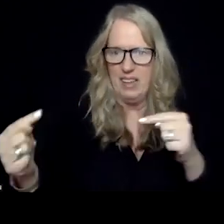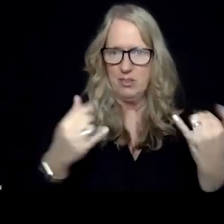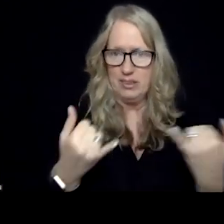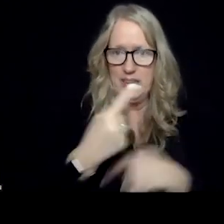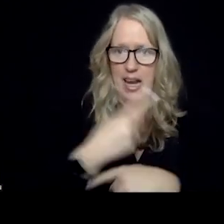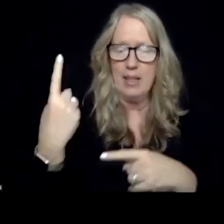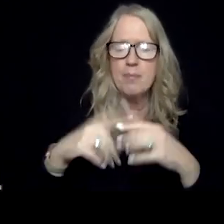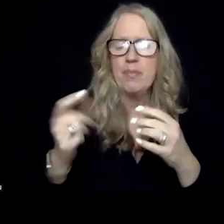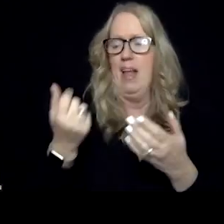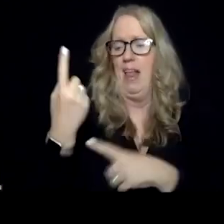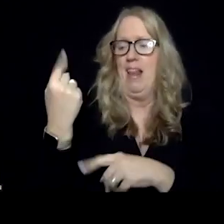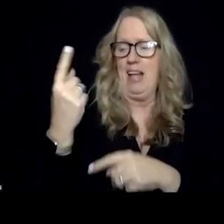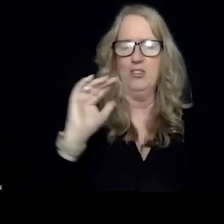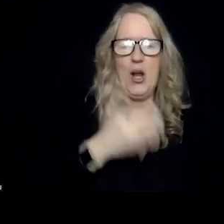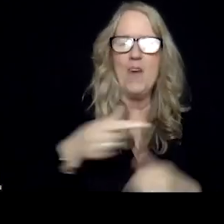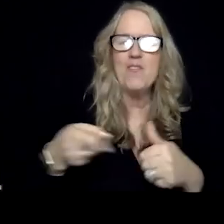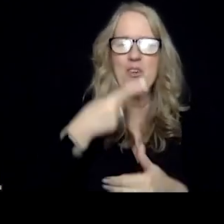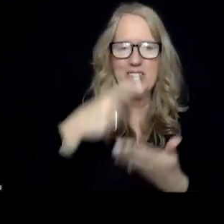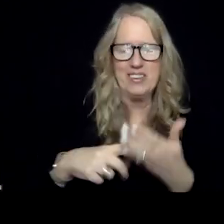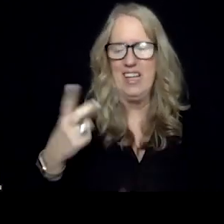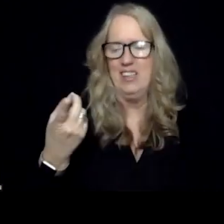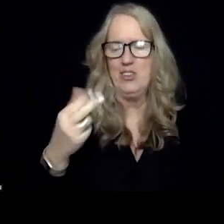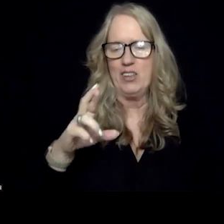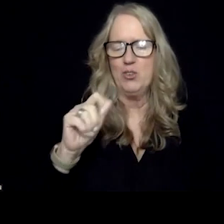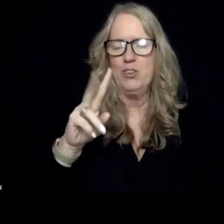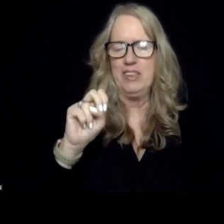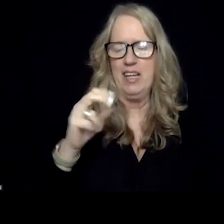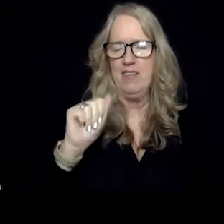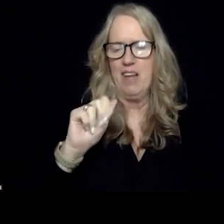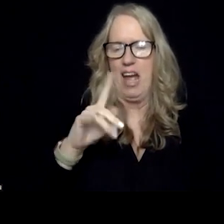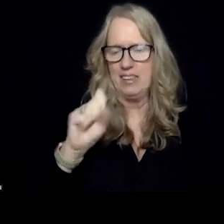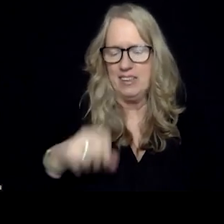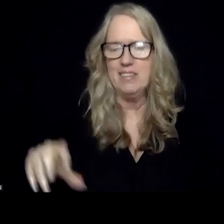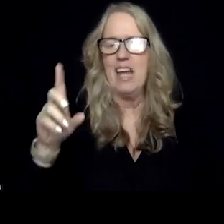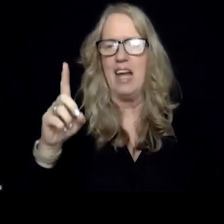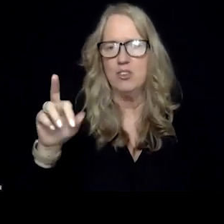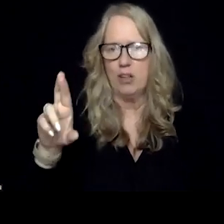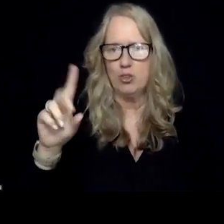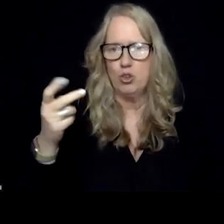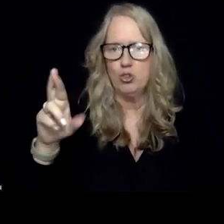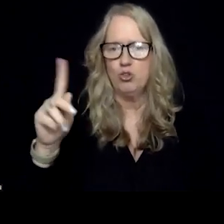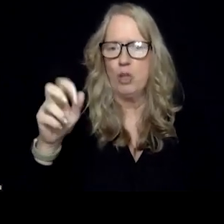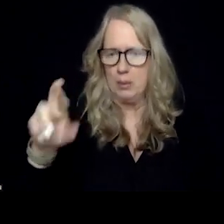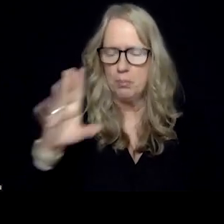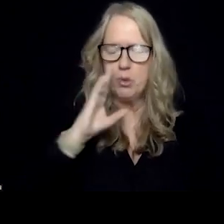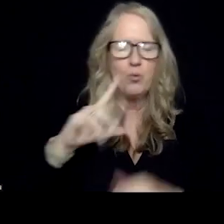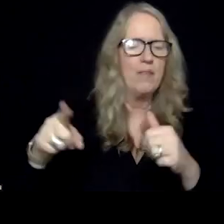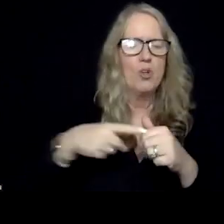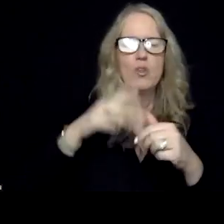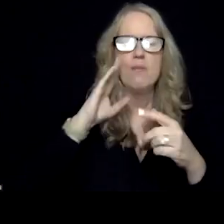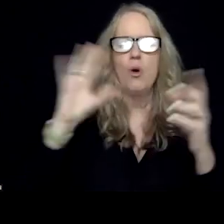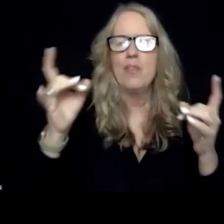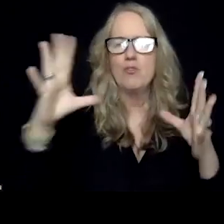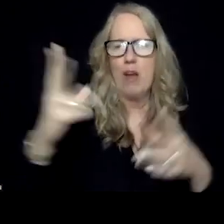debate last year, and Dr. Atkins and Dr. Draper on AI should be the future of crisis care. And we ask you in the